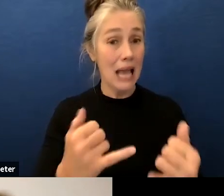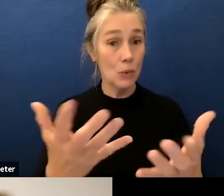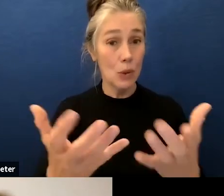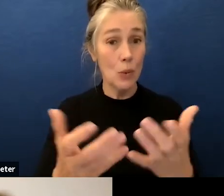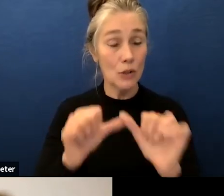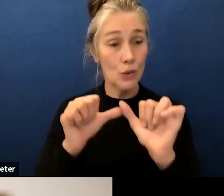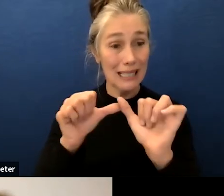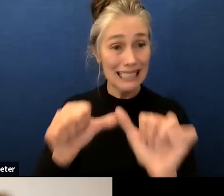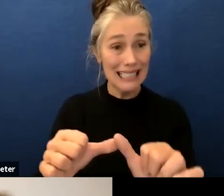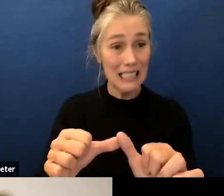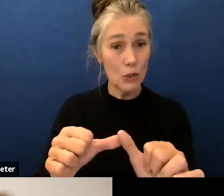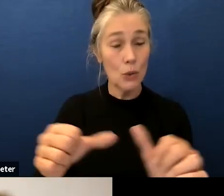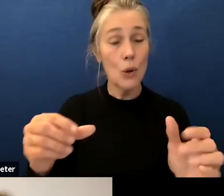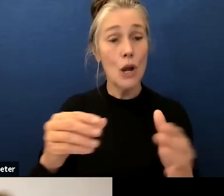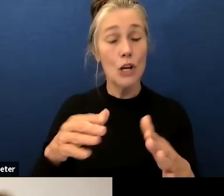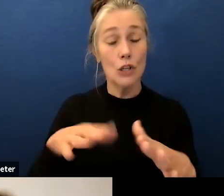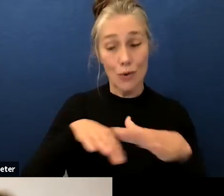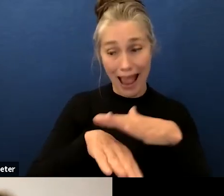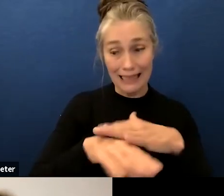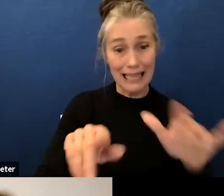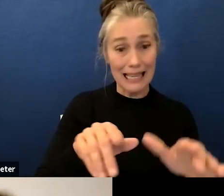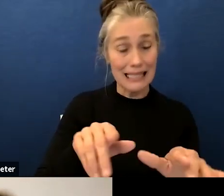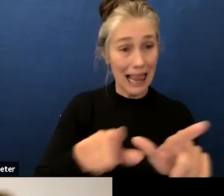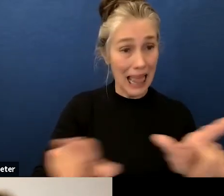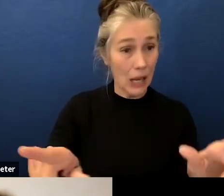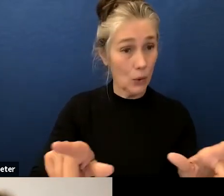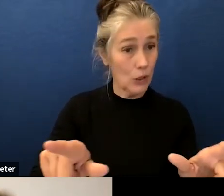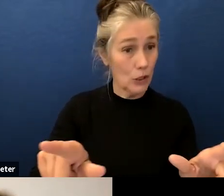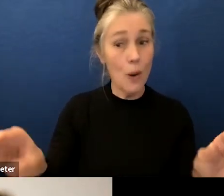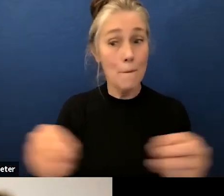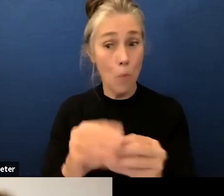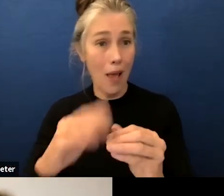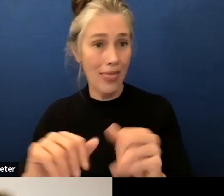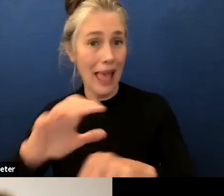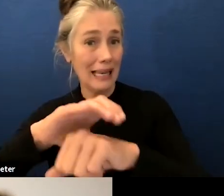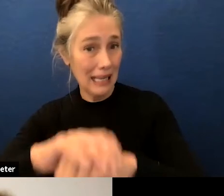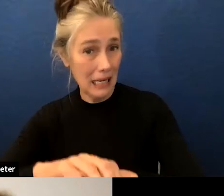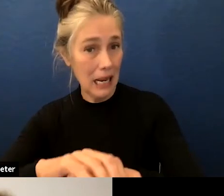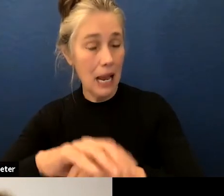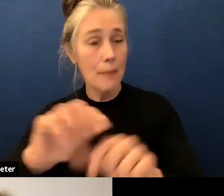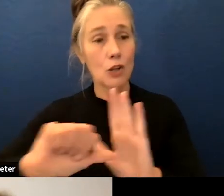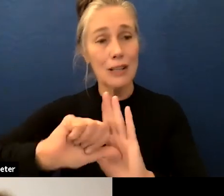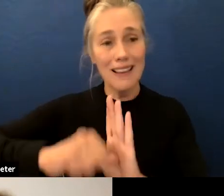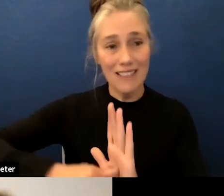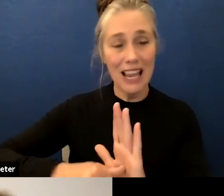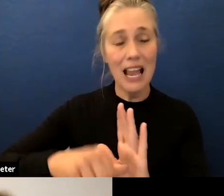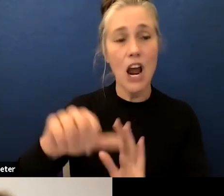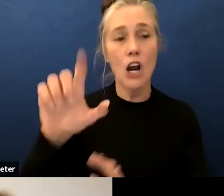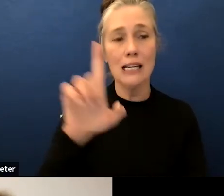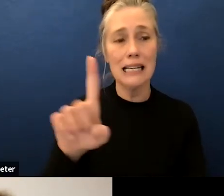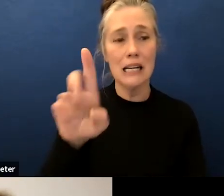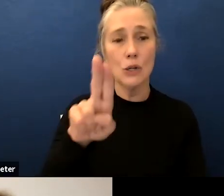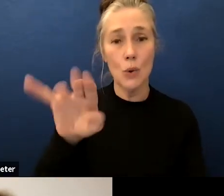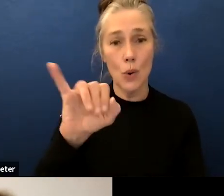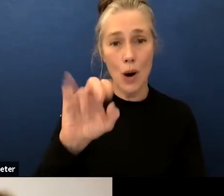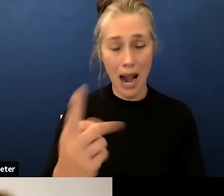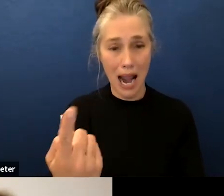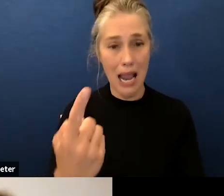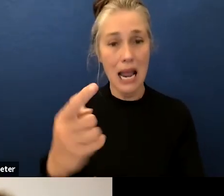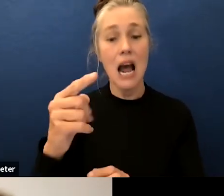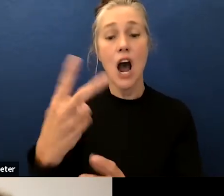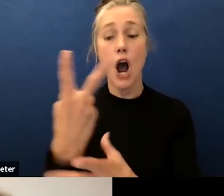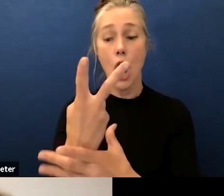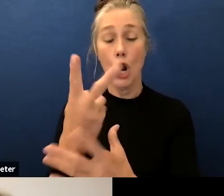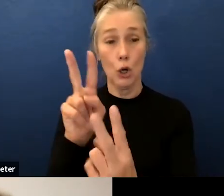access to languages other than english but i also want to highlight our expanding dli dual language immersion programs both elementary and